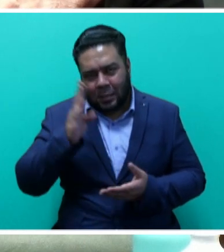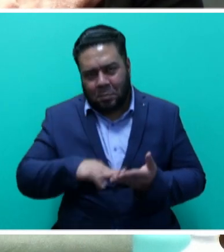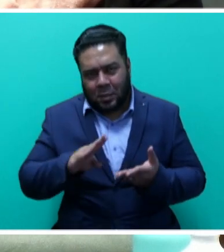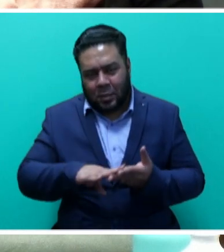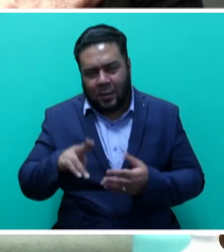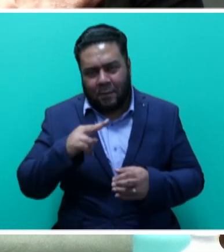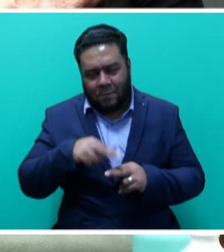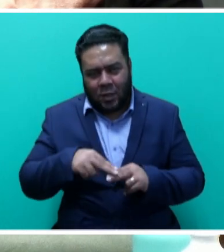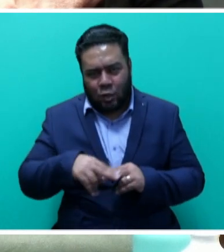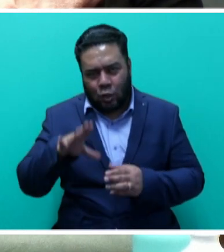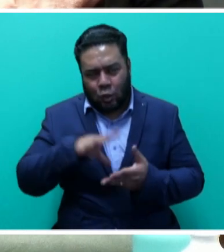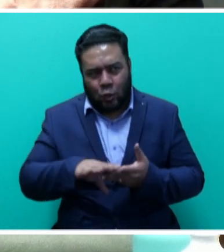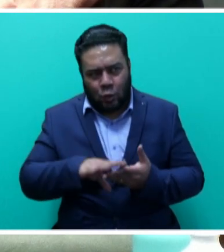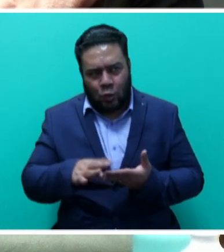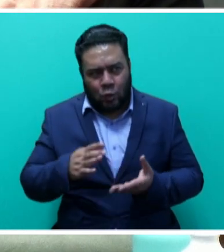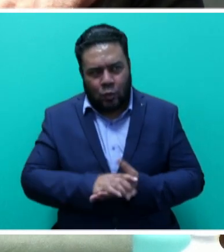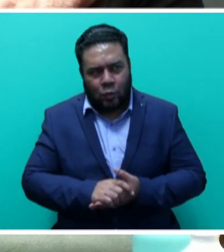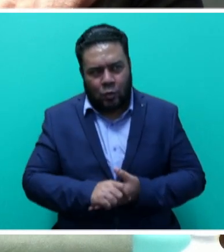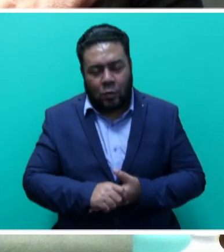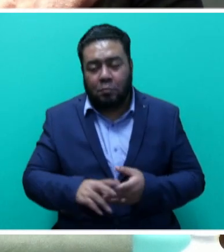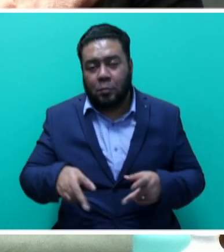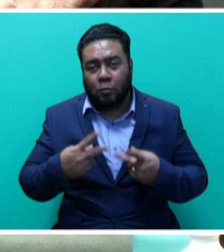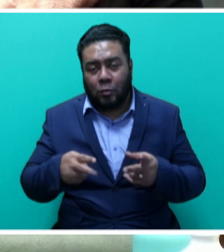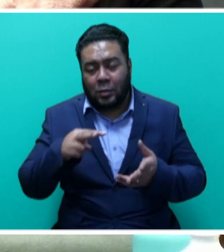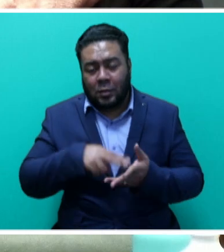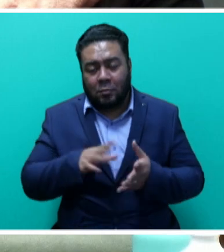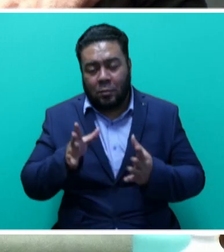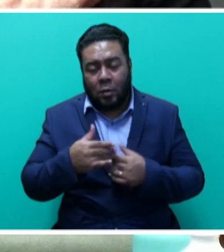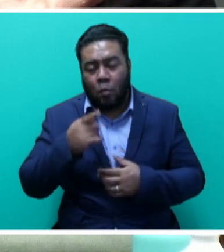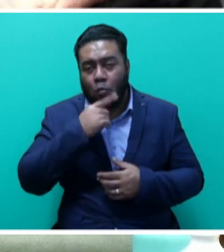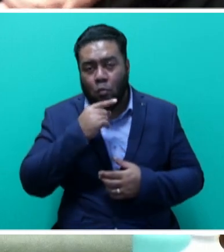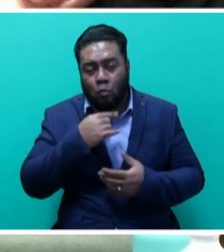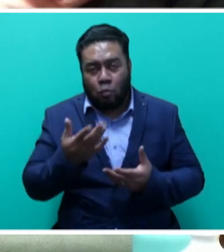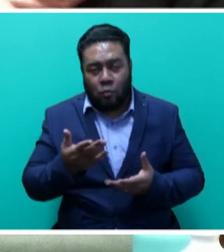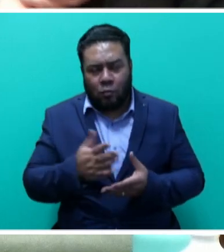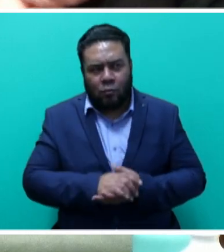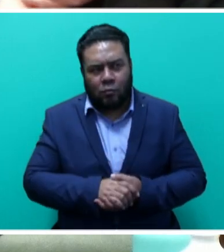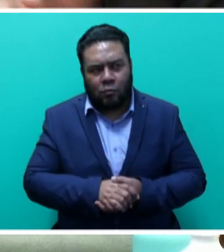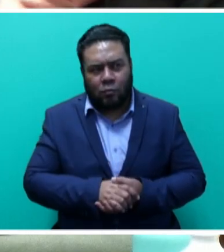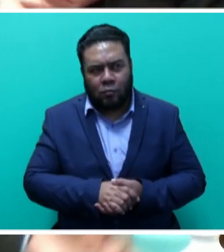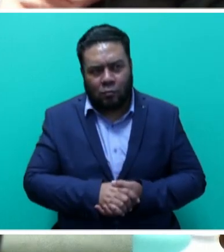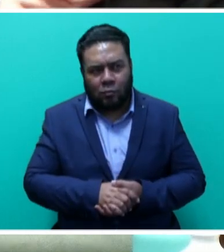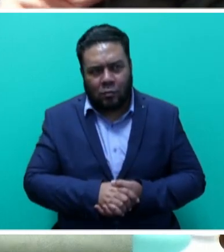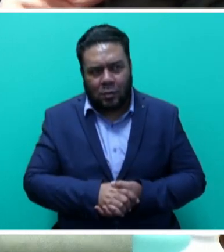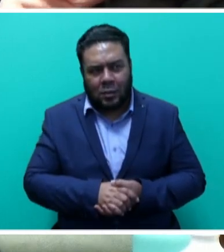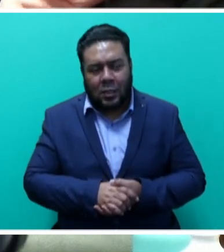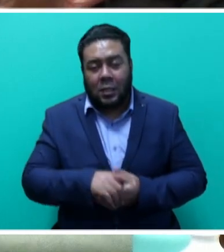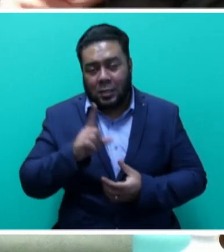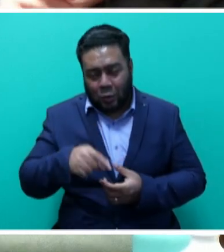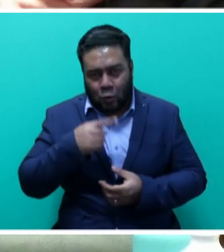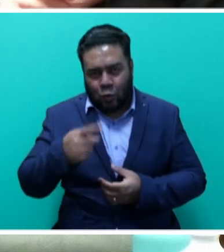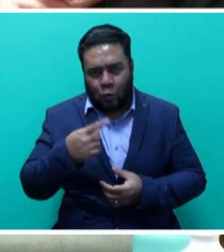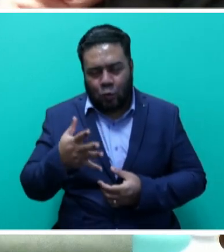The proposed standby loan for disaster recovery and rehabilitation is the continuation